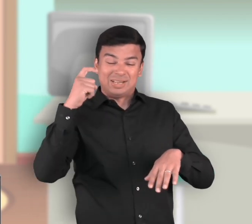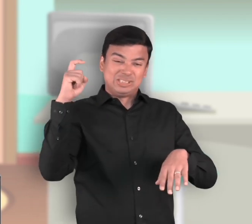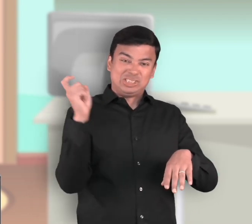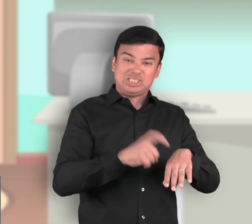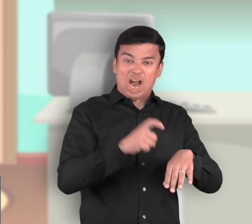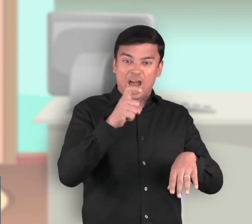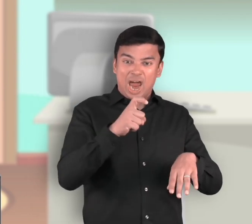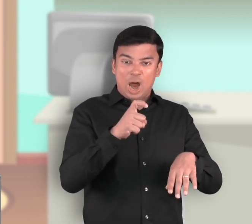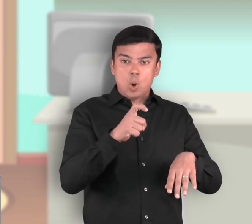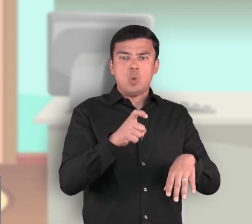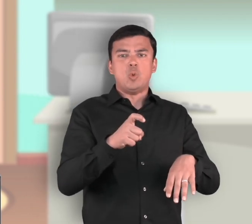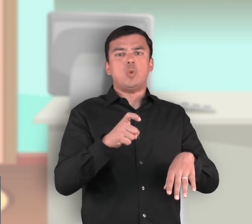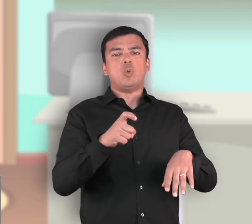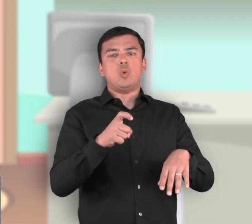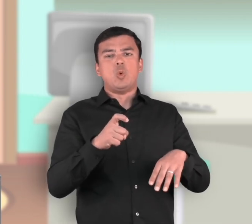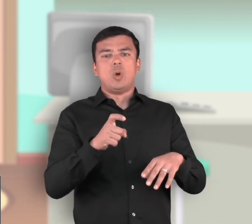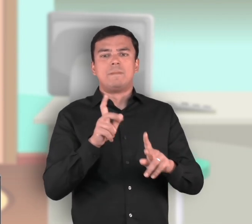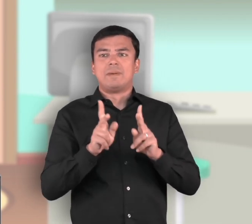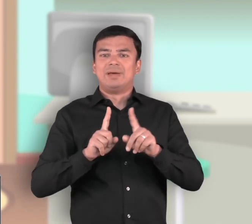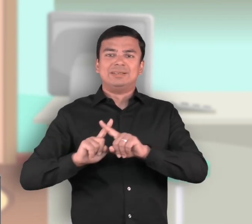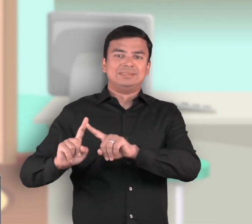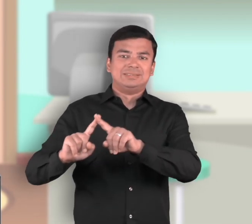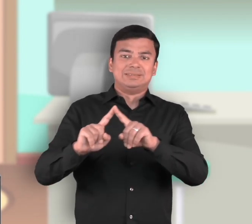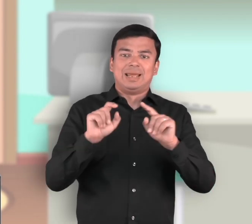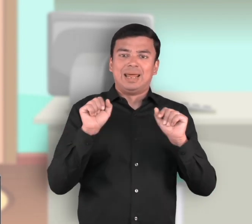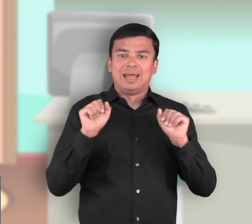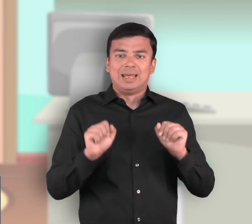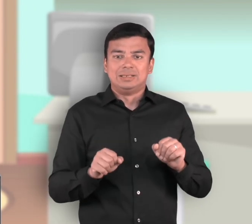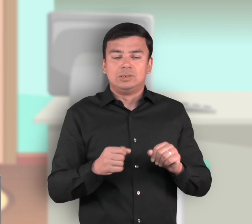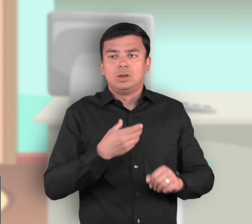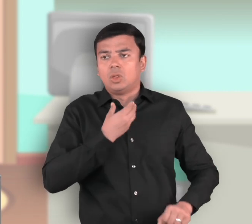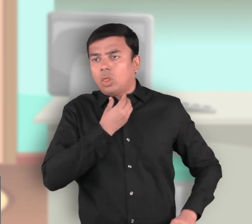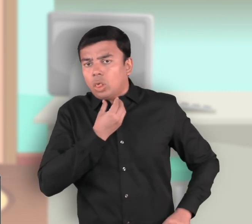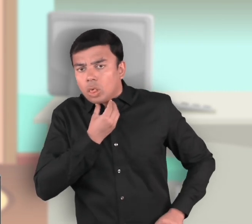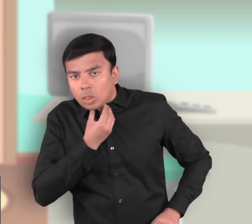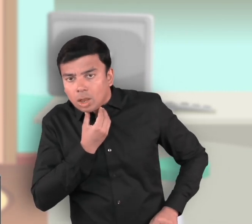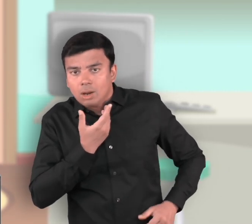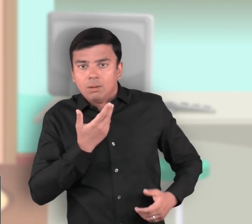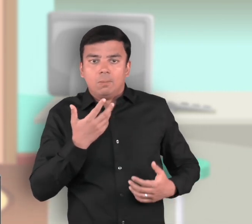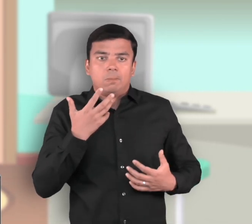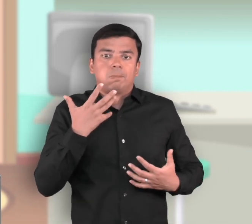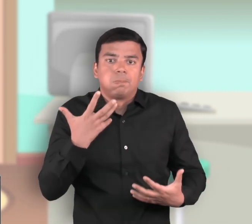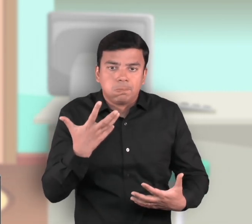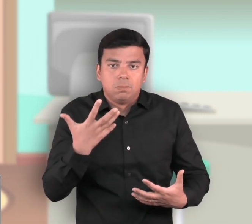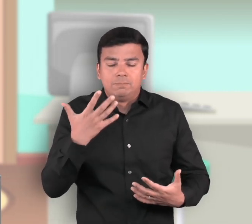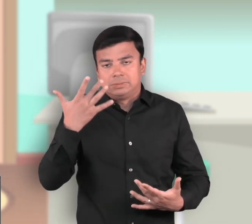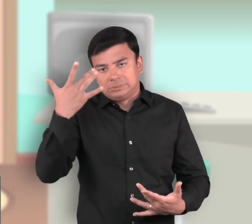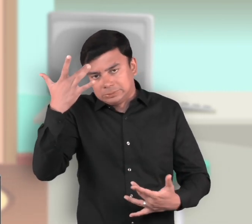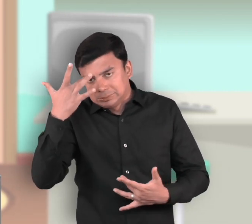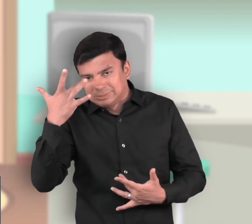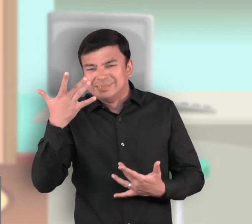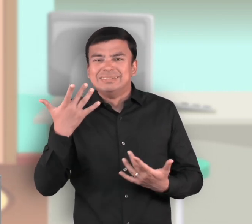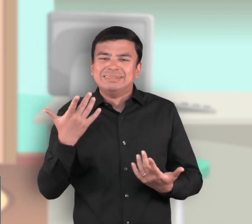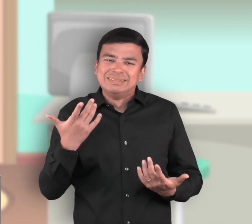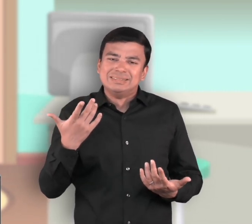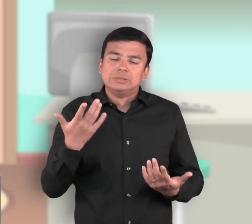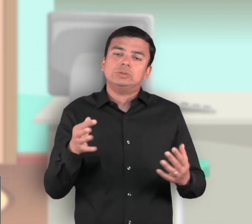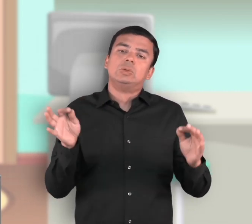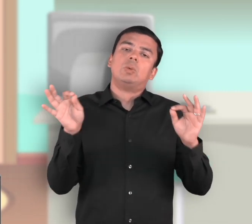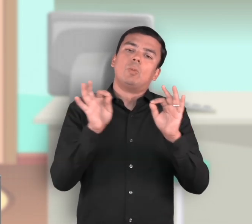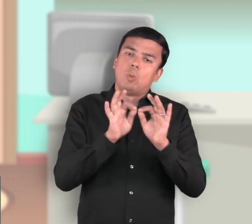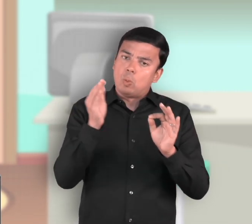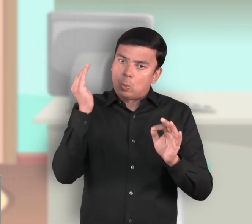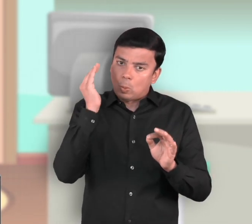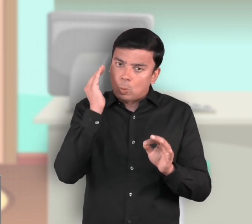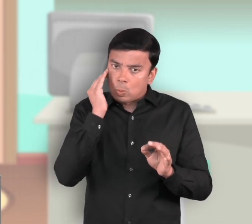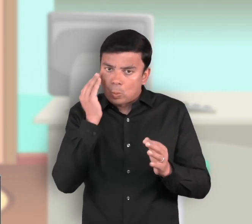essential to know the type of insect that did the stinging. That way, you or another person can